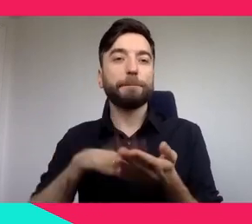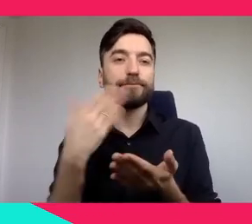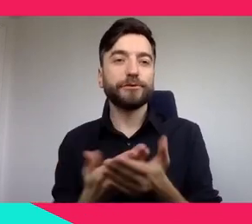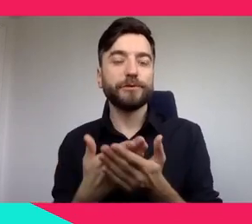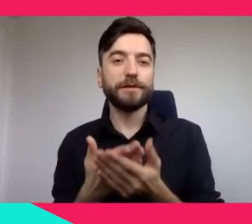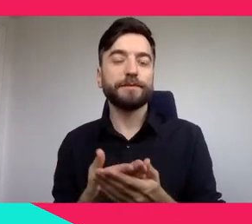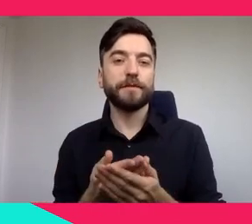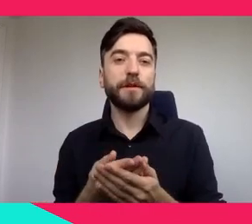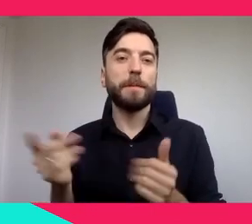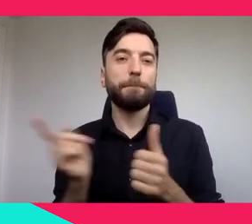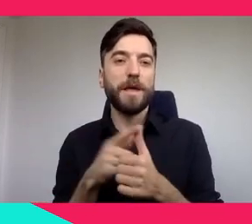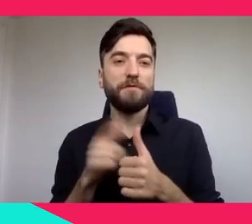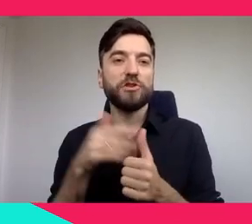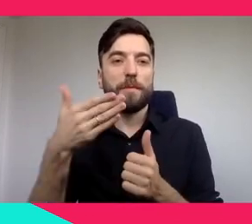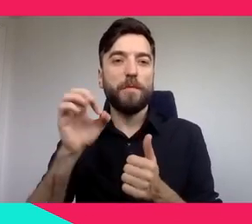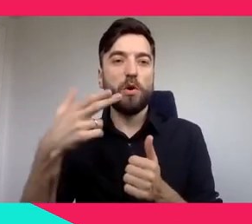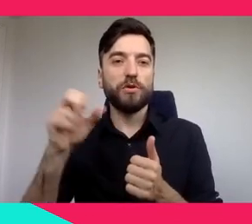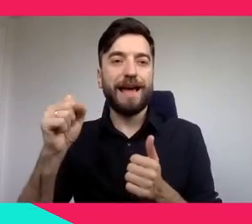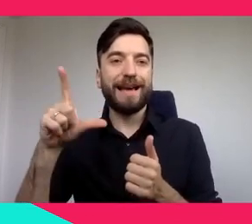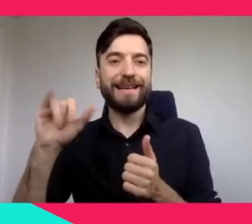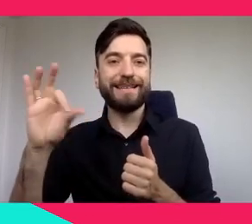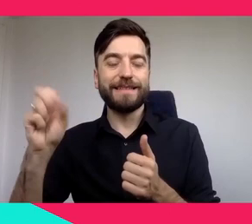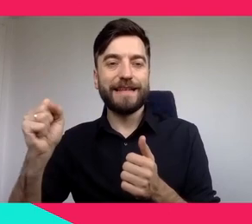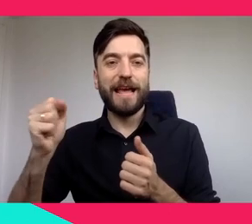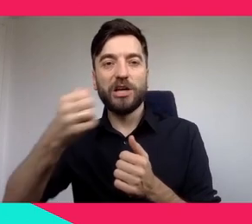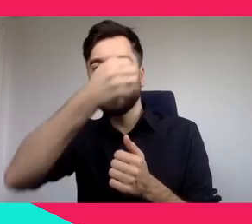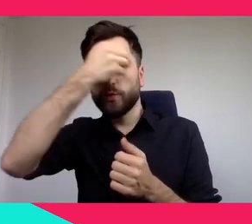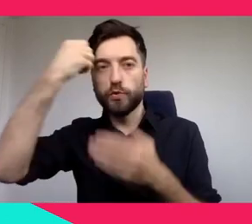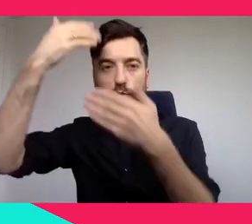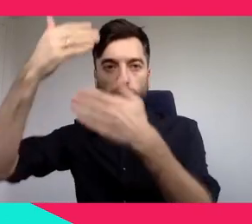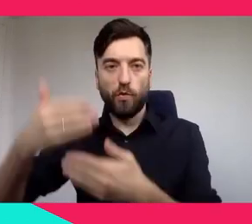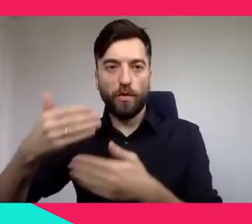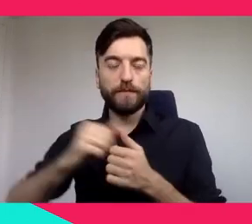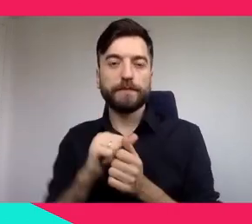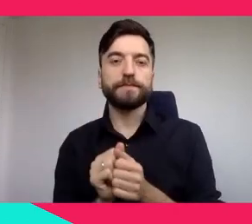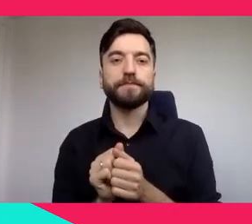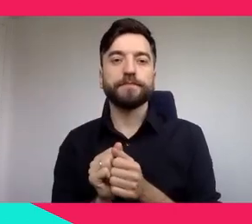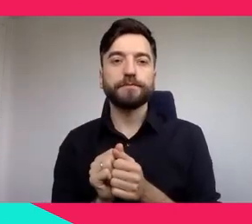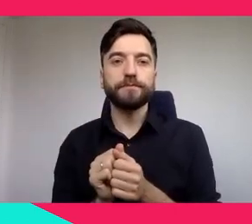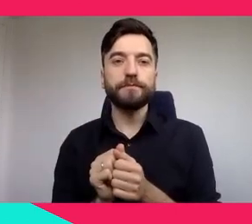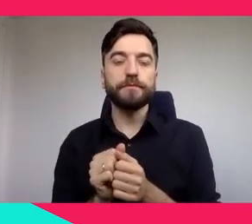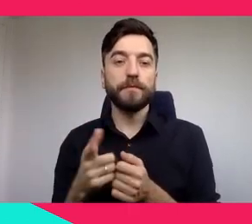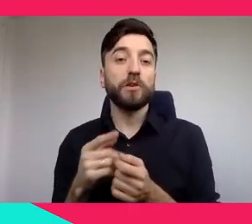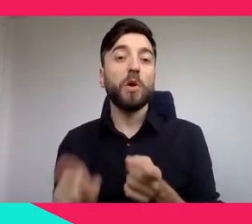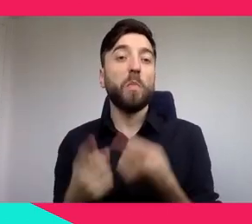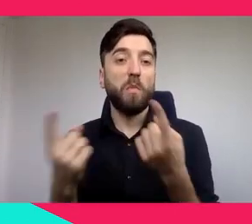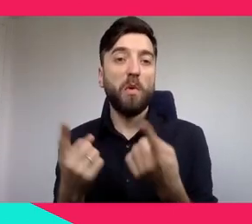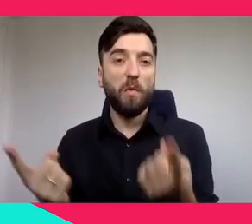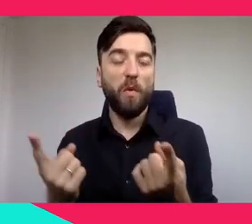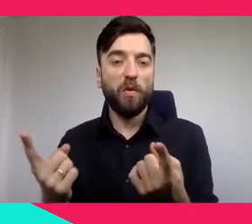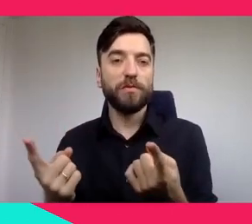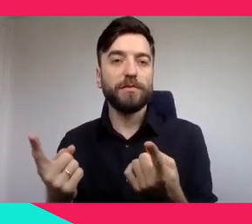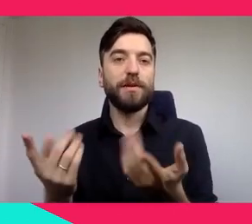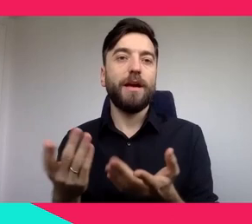works very well in promoting and exporting the loose brand and expertise with its offline and